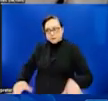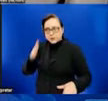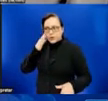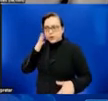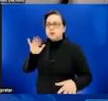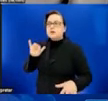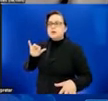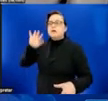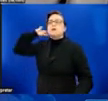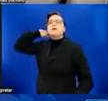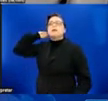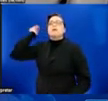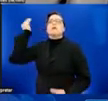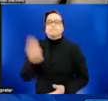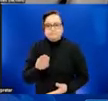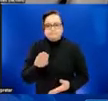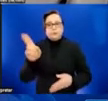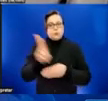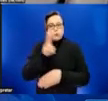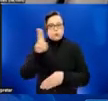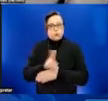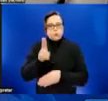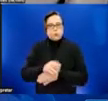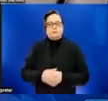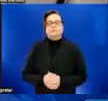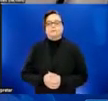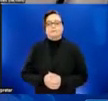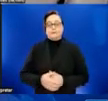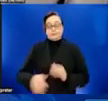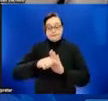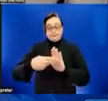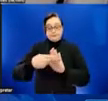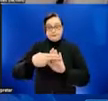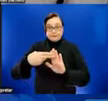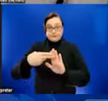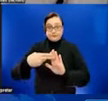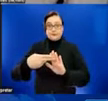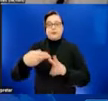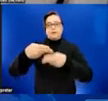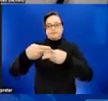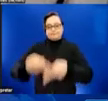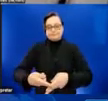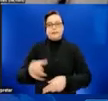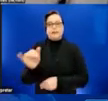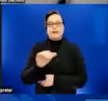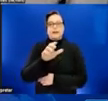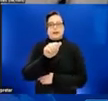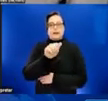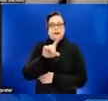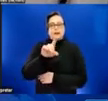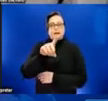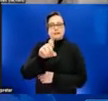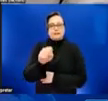instance, we are avoiding stigmatizing terms such as AIDS or VD or what used to be called venereal disease.